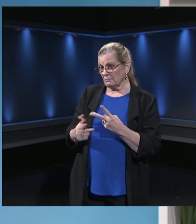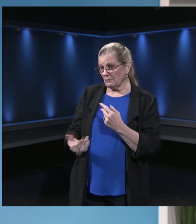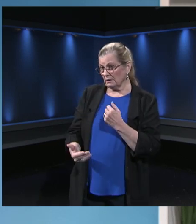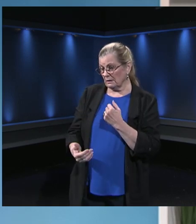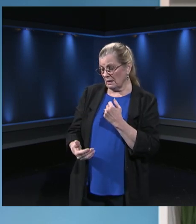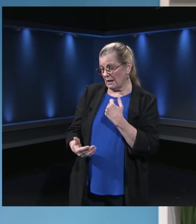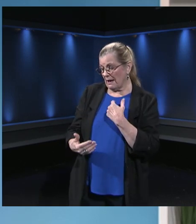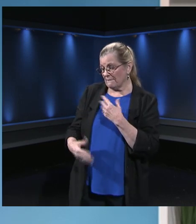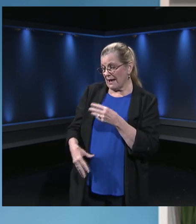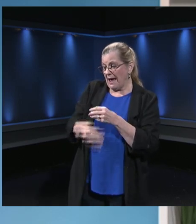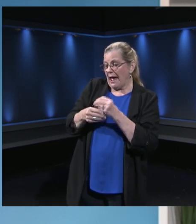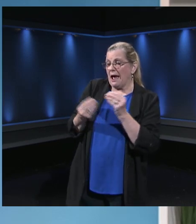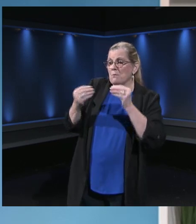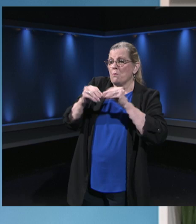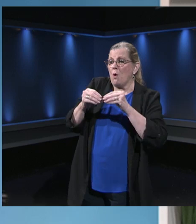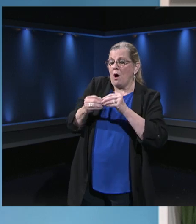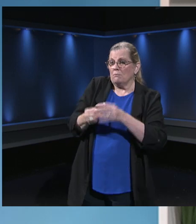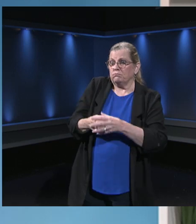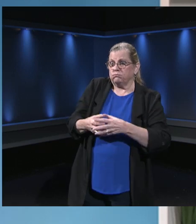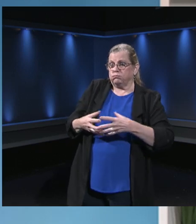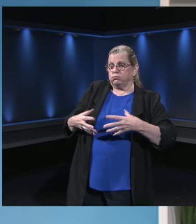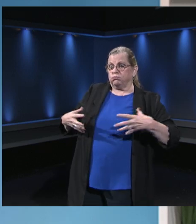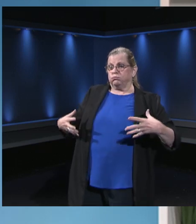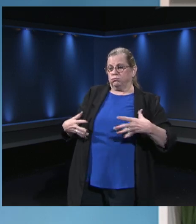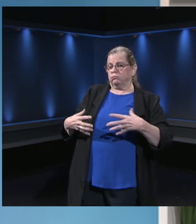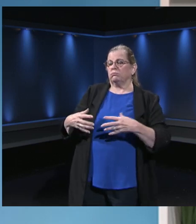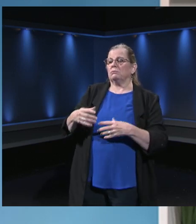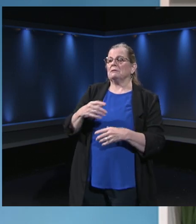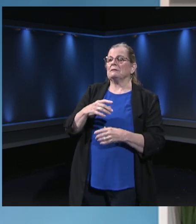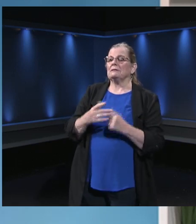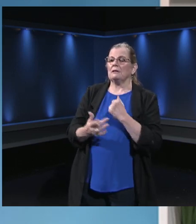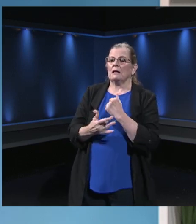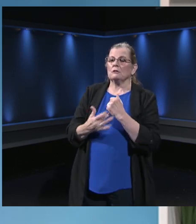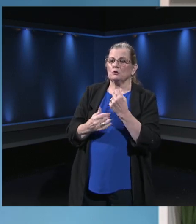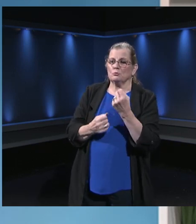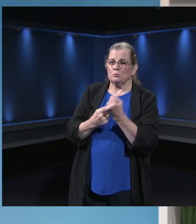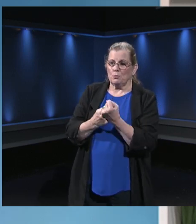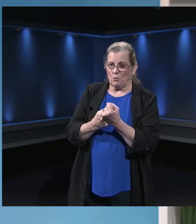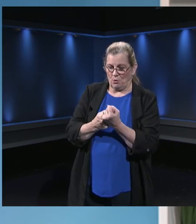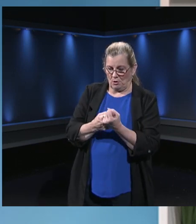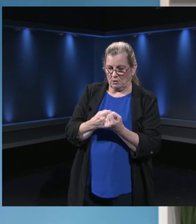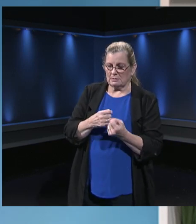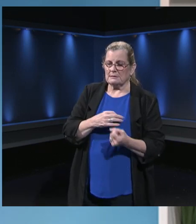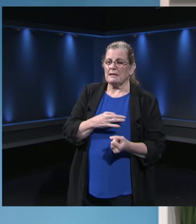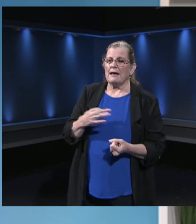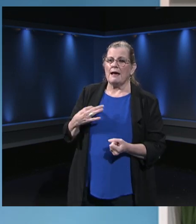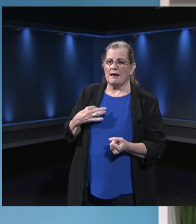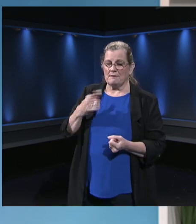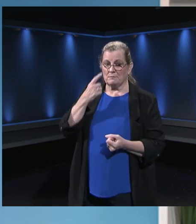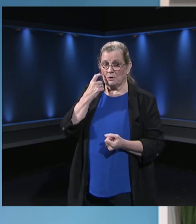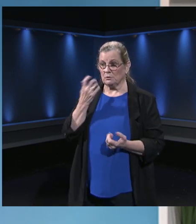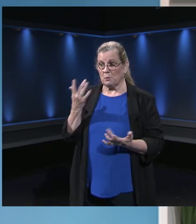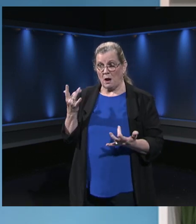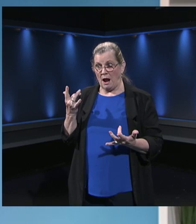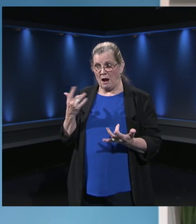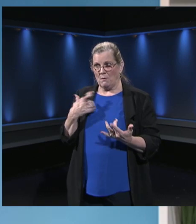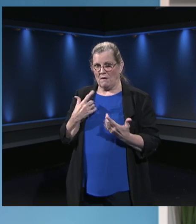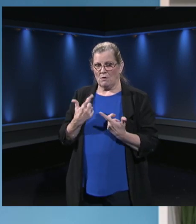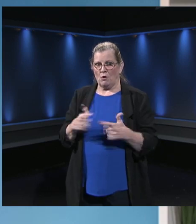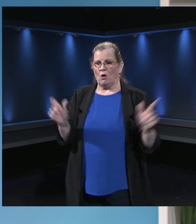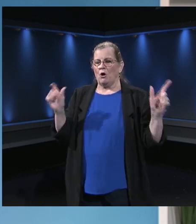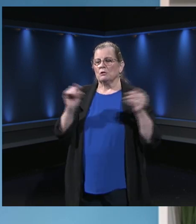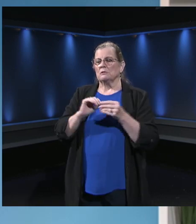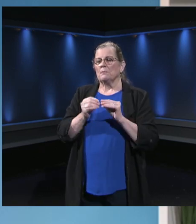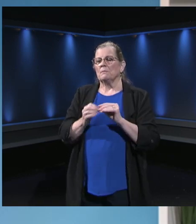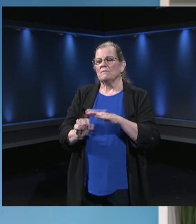at our largest elementary schools. So they'll see some additional staffing there this fall to help support the technology issues at